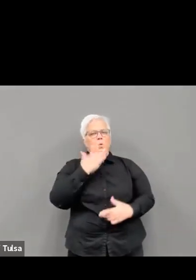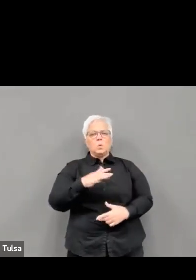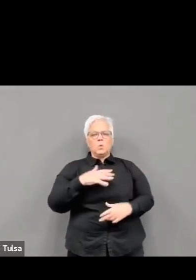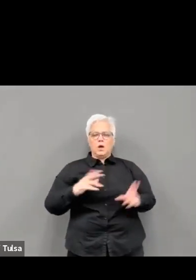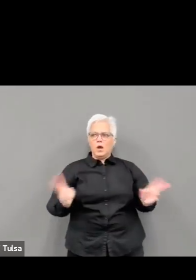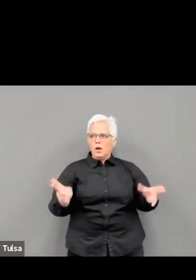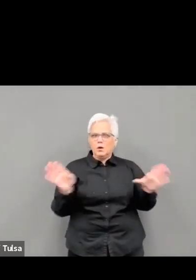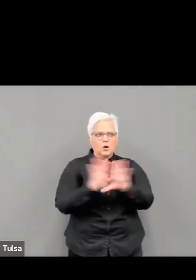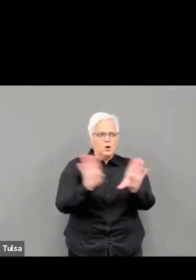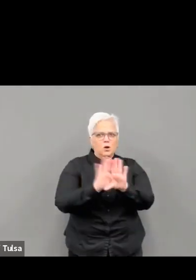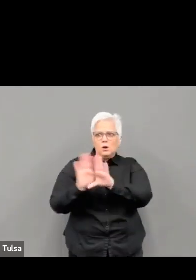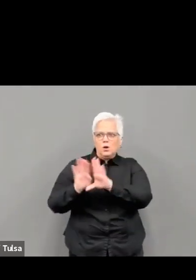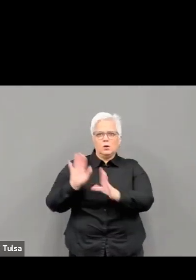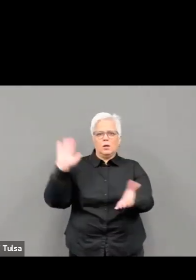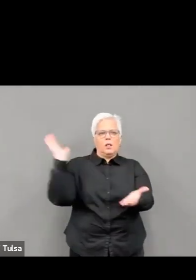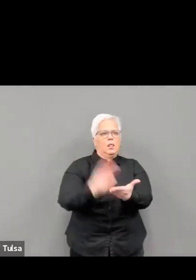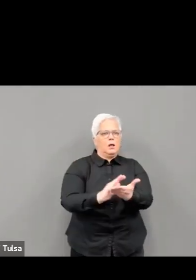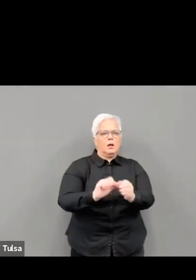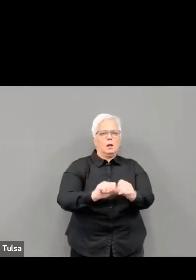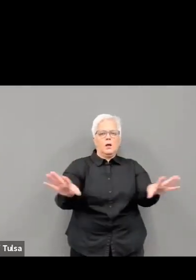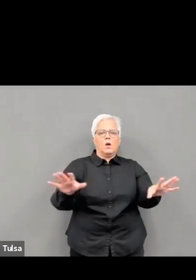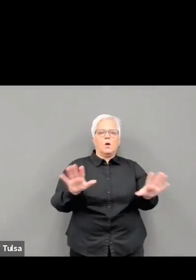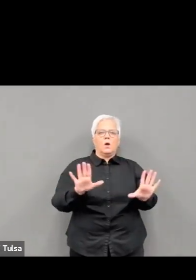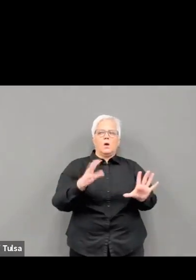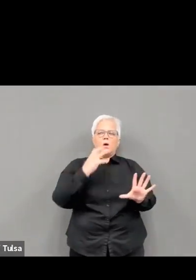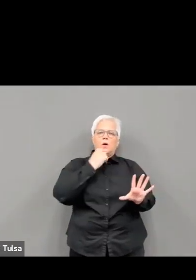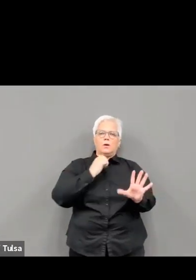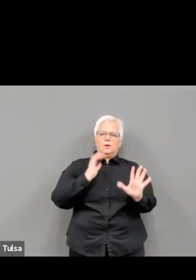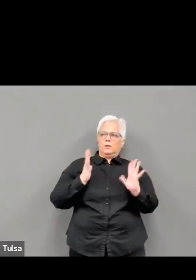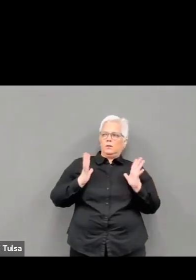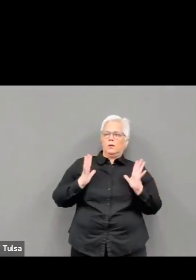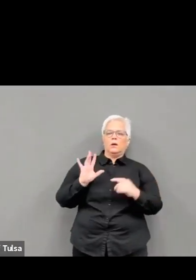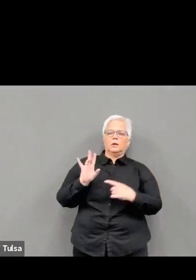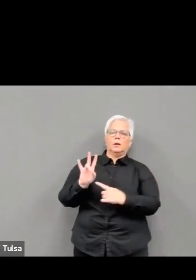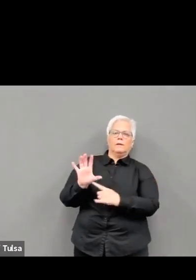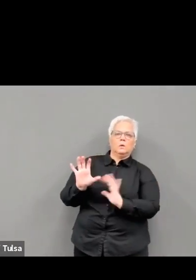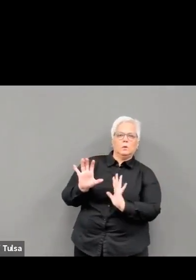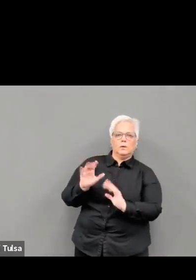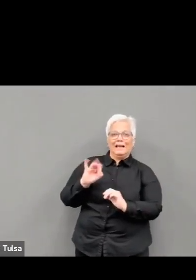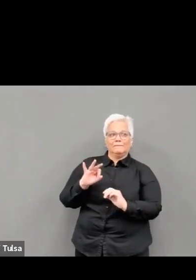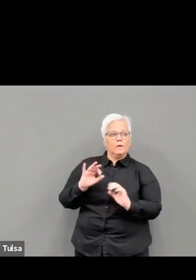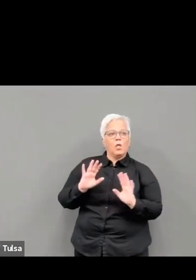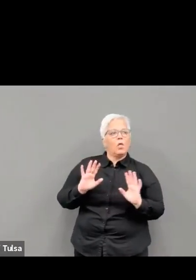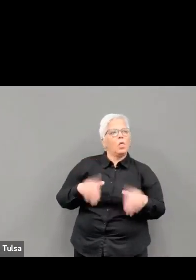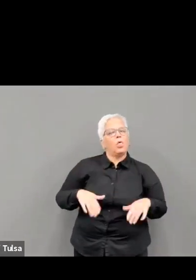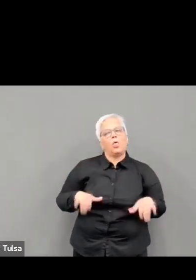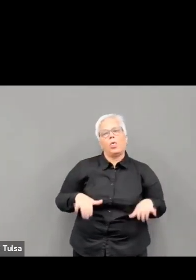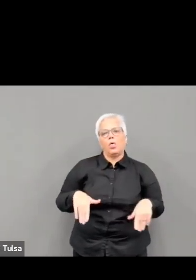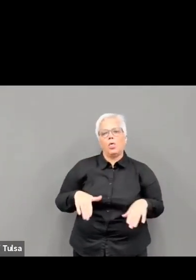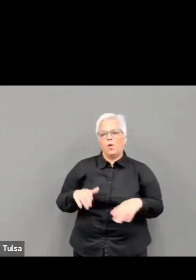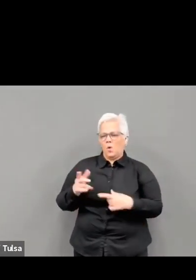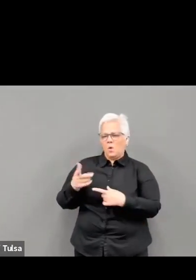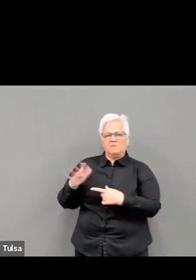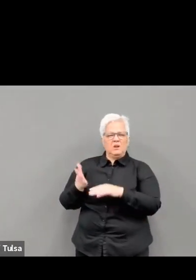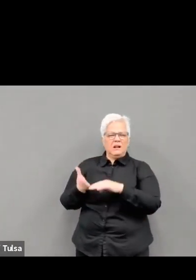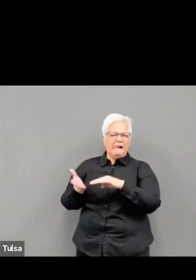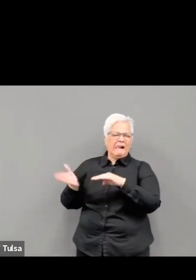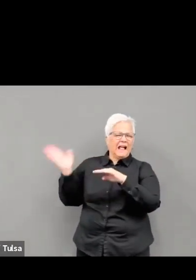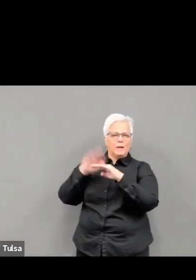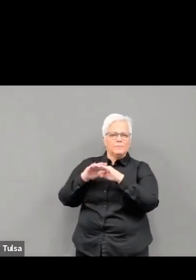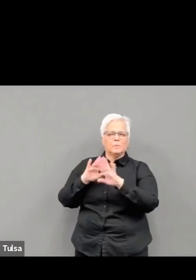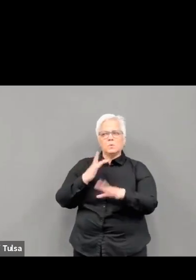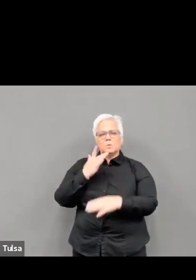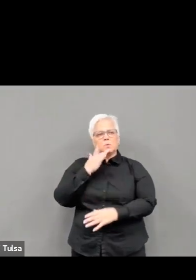to take a moment to acknowledge the vast majority of people in our community who responded to the calls